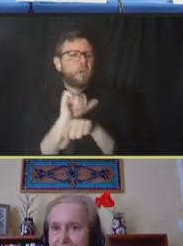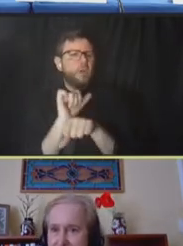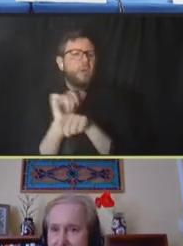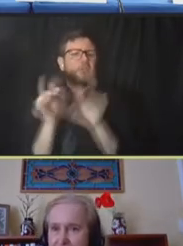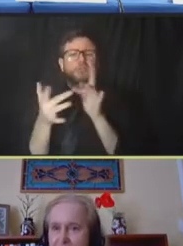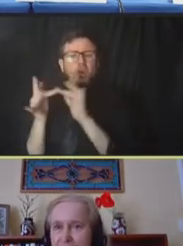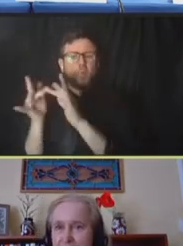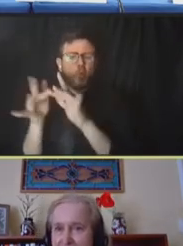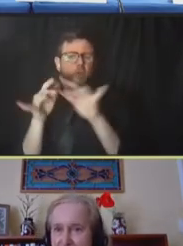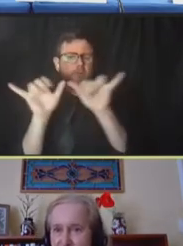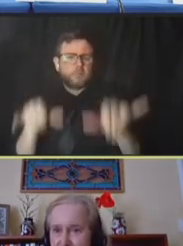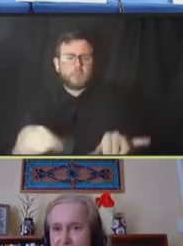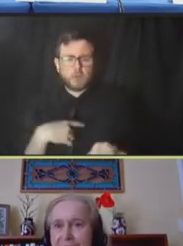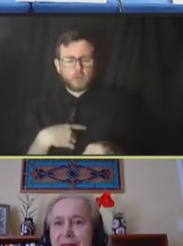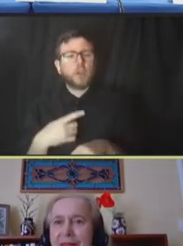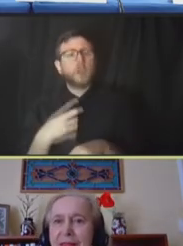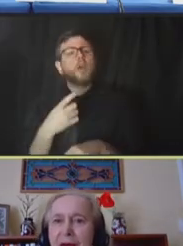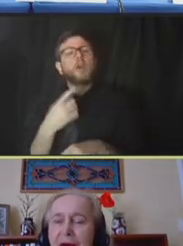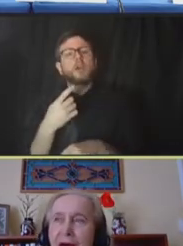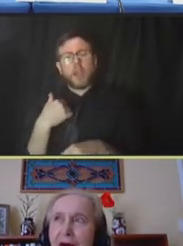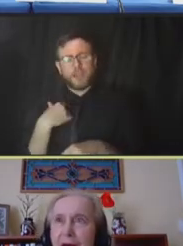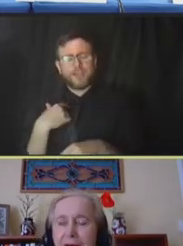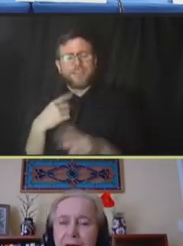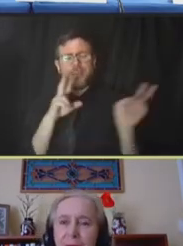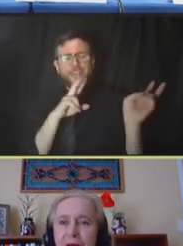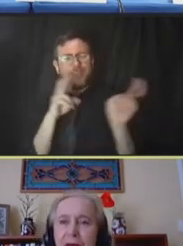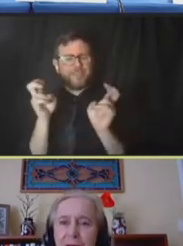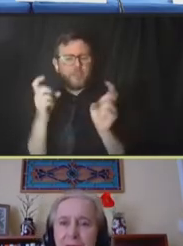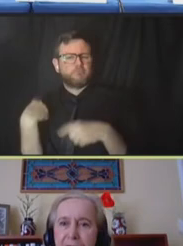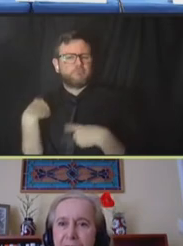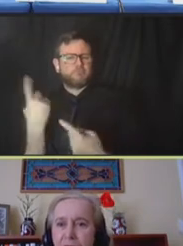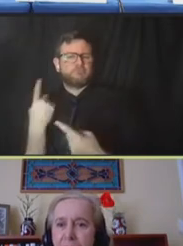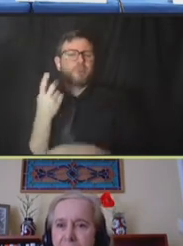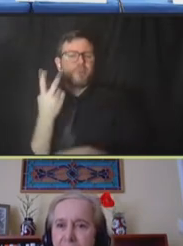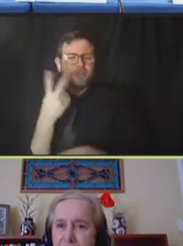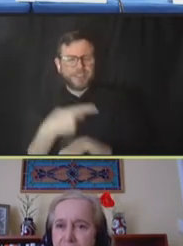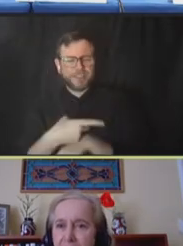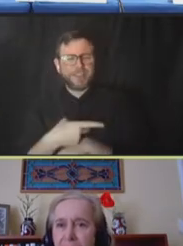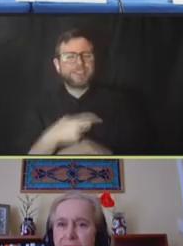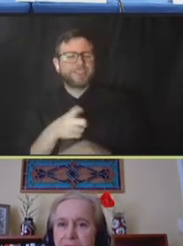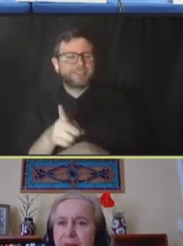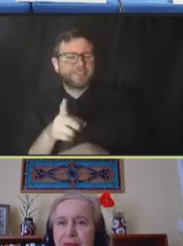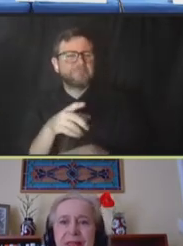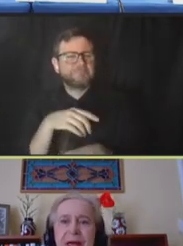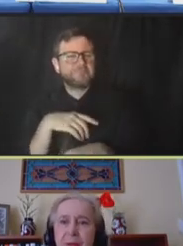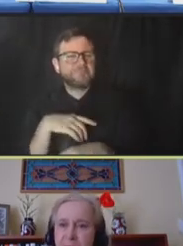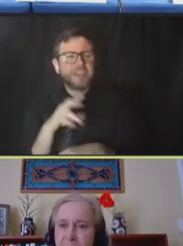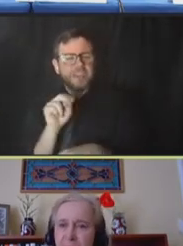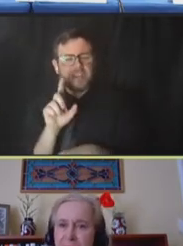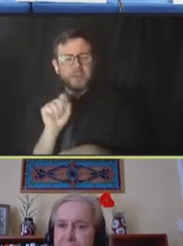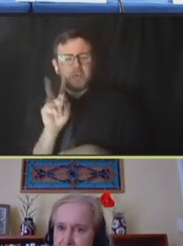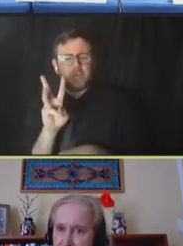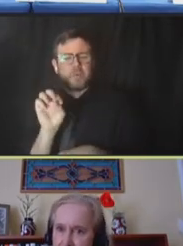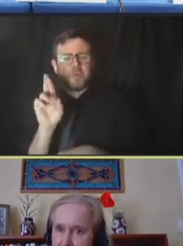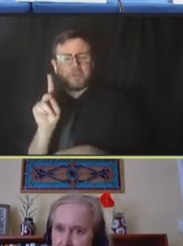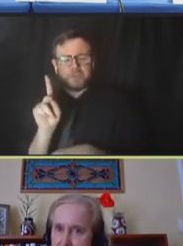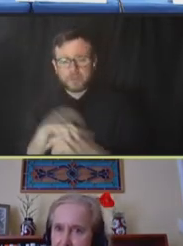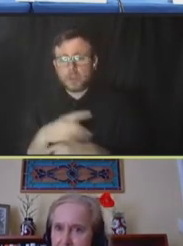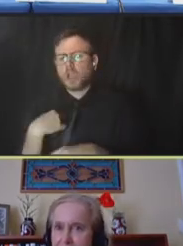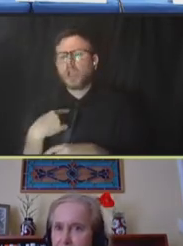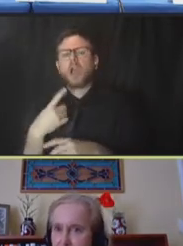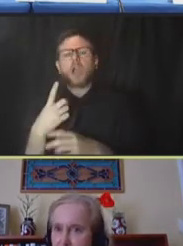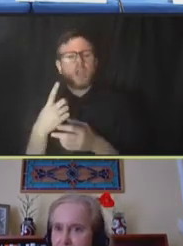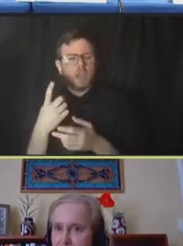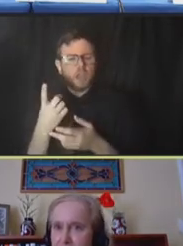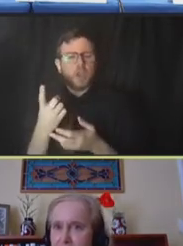actually a theme for the past two days. I work on interaction of different types of decision makers